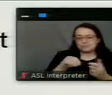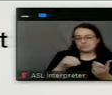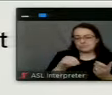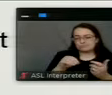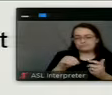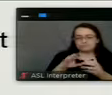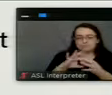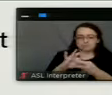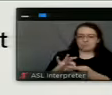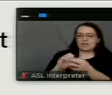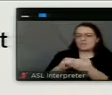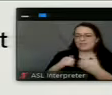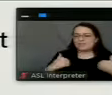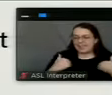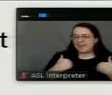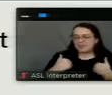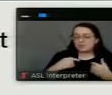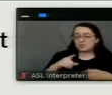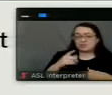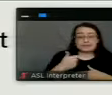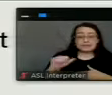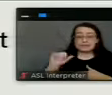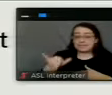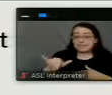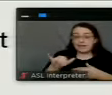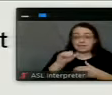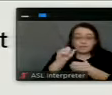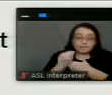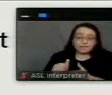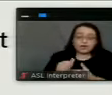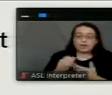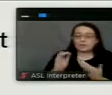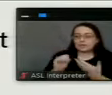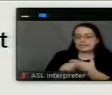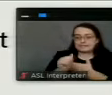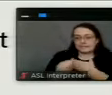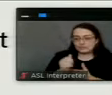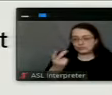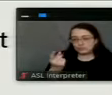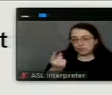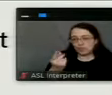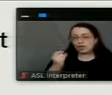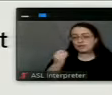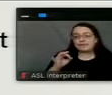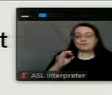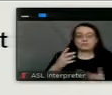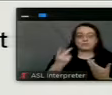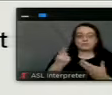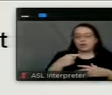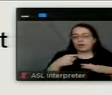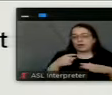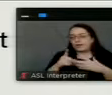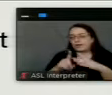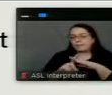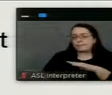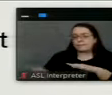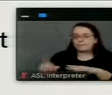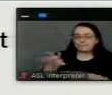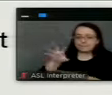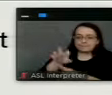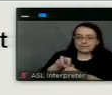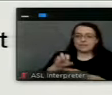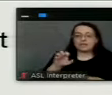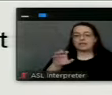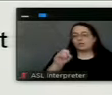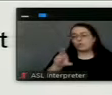to do with our animals, one of them being, um, you know, dangerous dog, if something got out and bit some, bit somebody or the